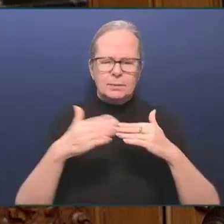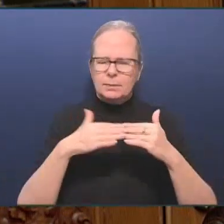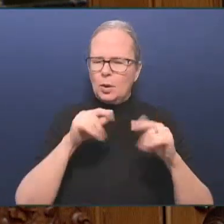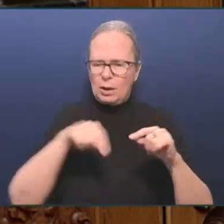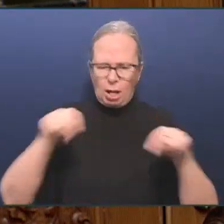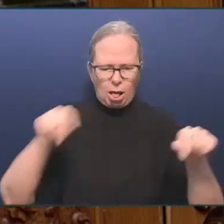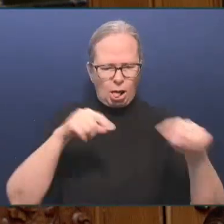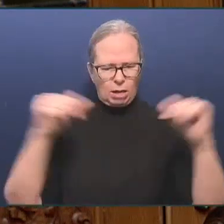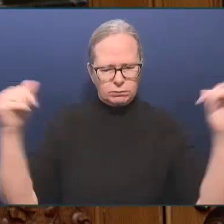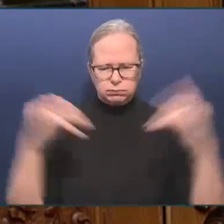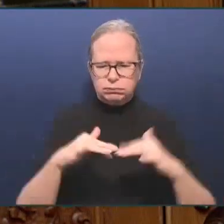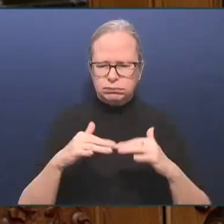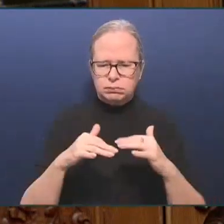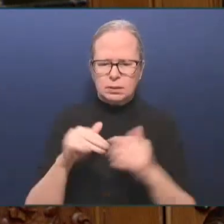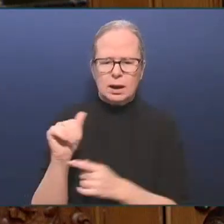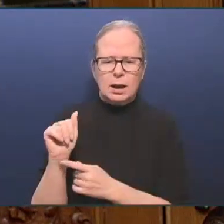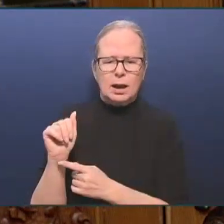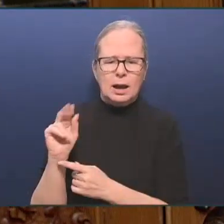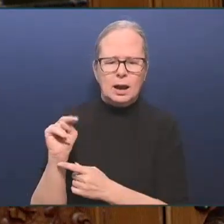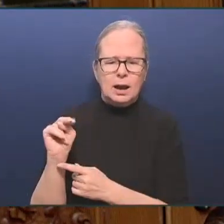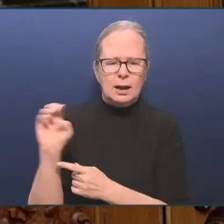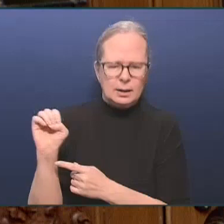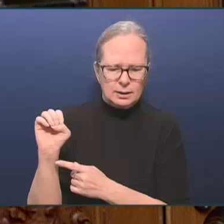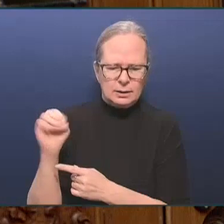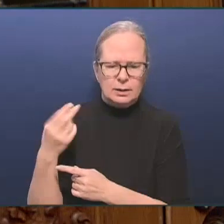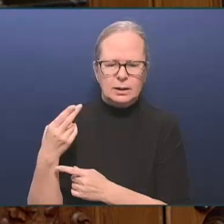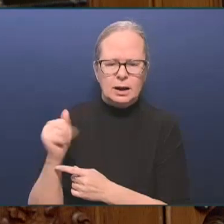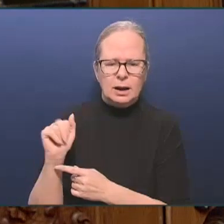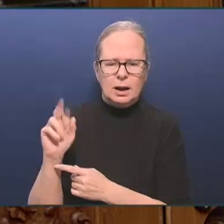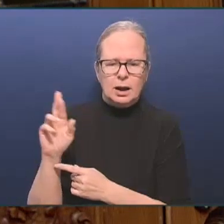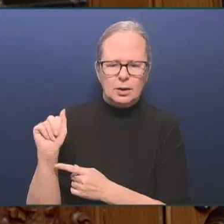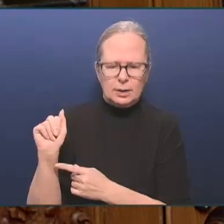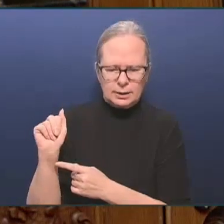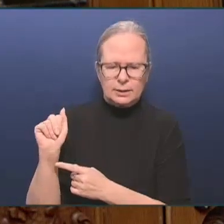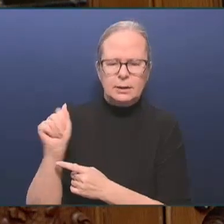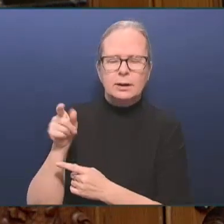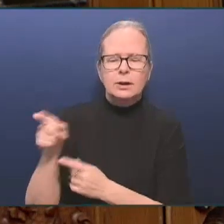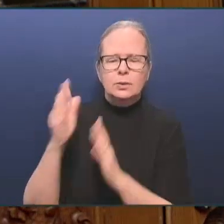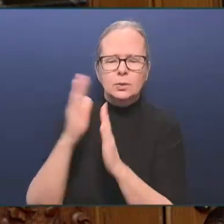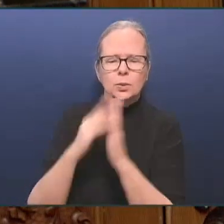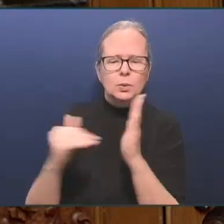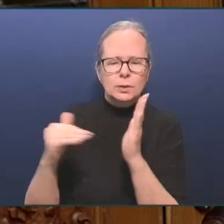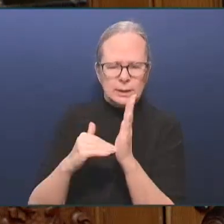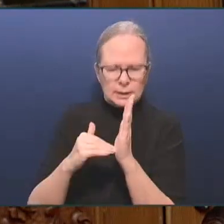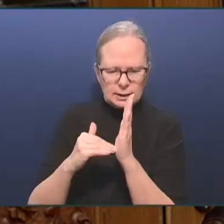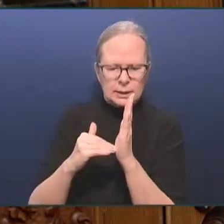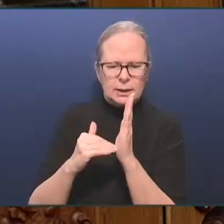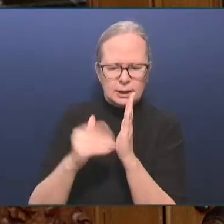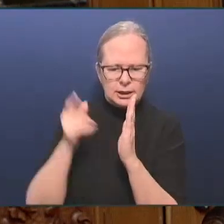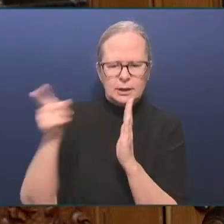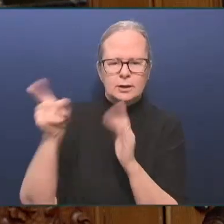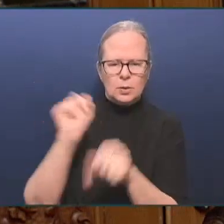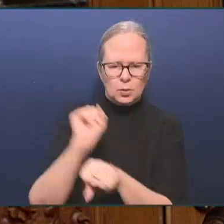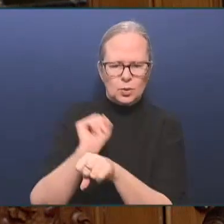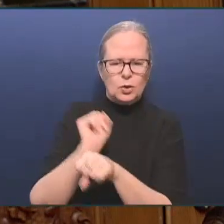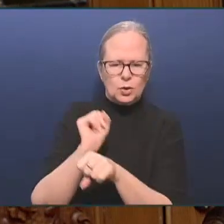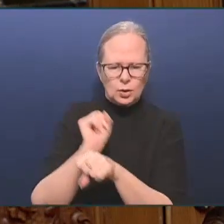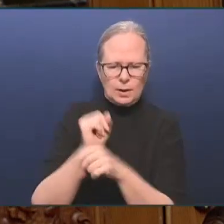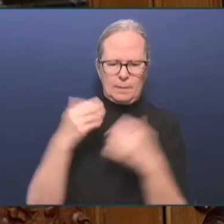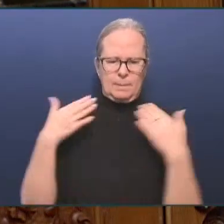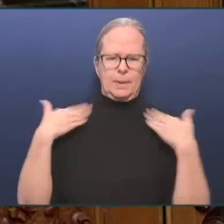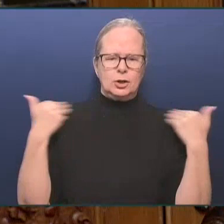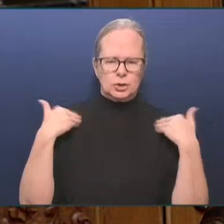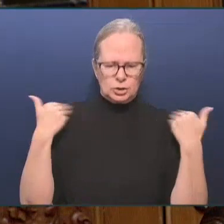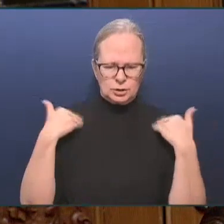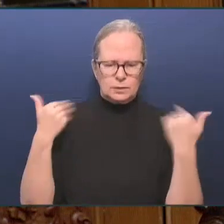Climate Change for the Ministry of Environment, spoke about the Ta'au Maori and how water is managed in New Zealand, a place where rivers